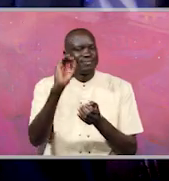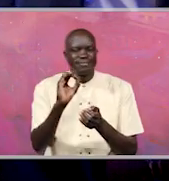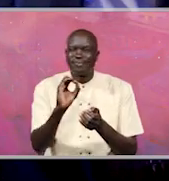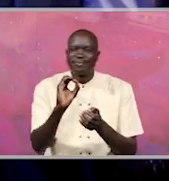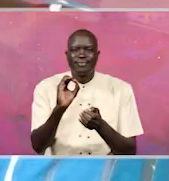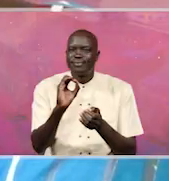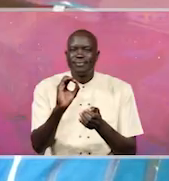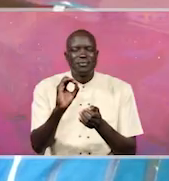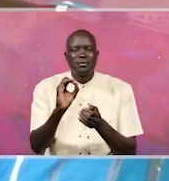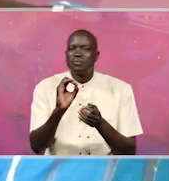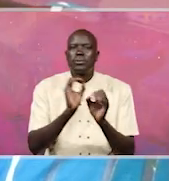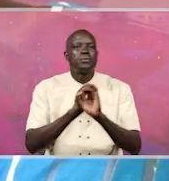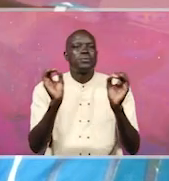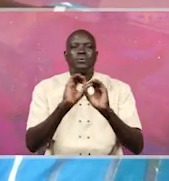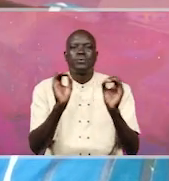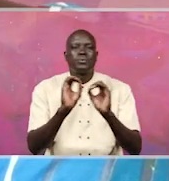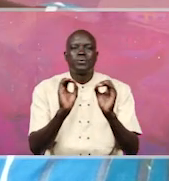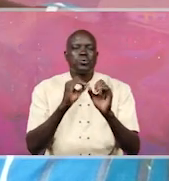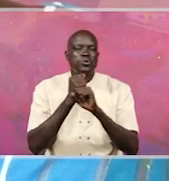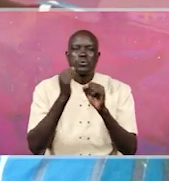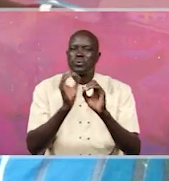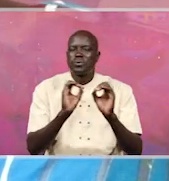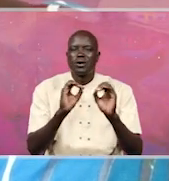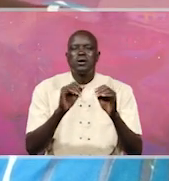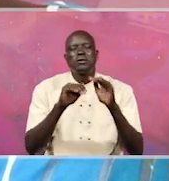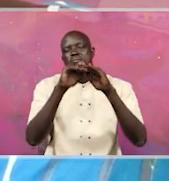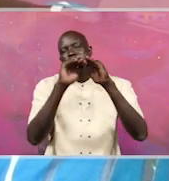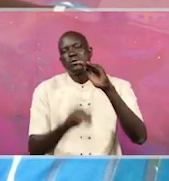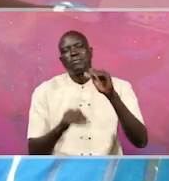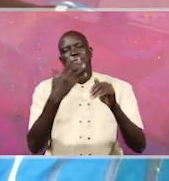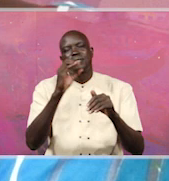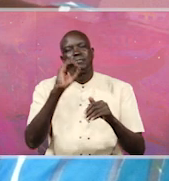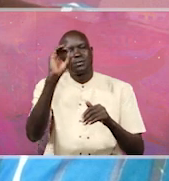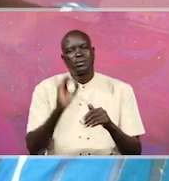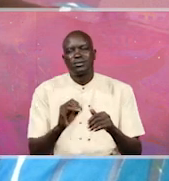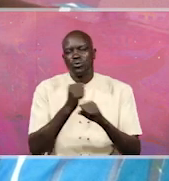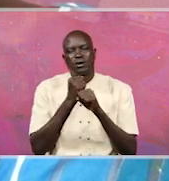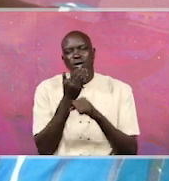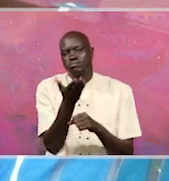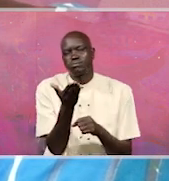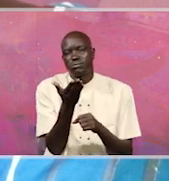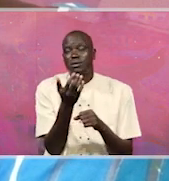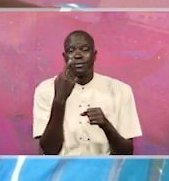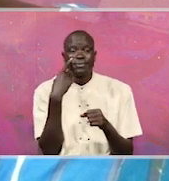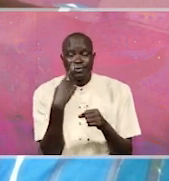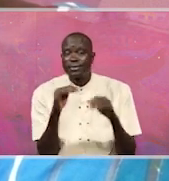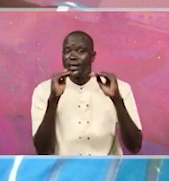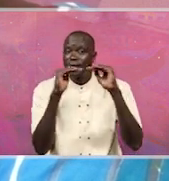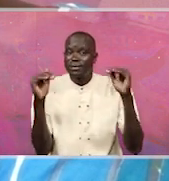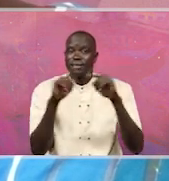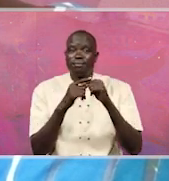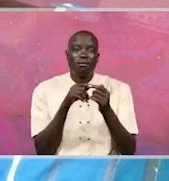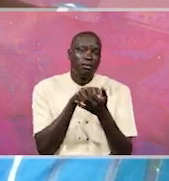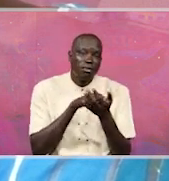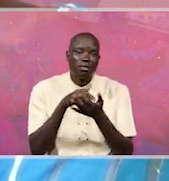of employees. There is none. All of them are operating below 50%. So when you see that level of inefficiency, you